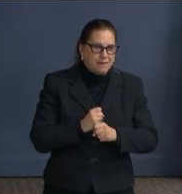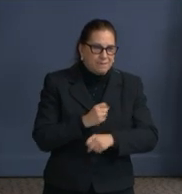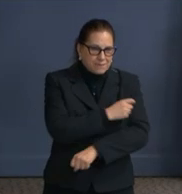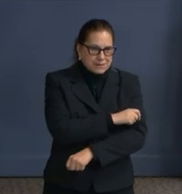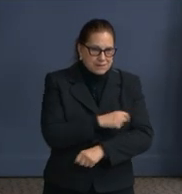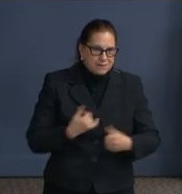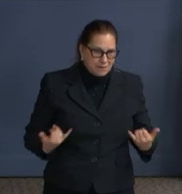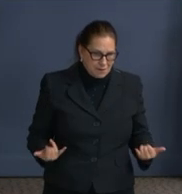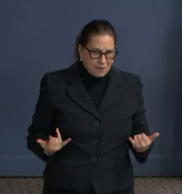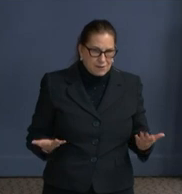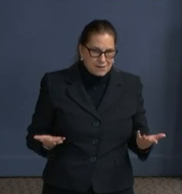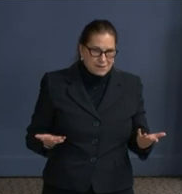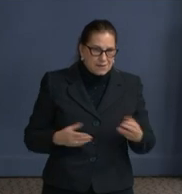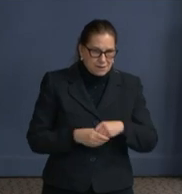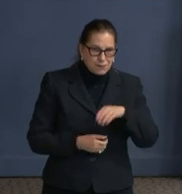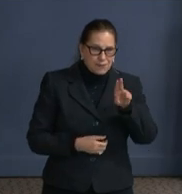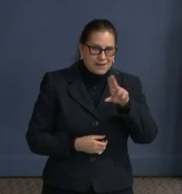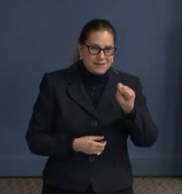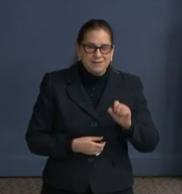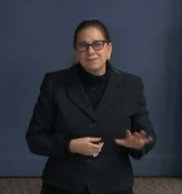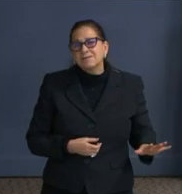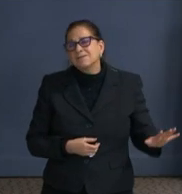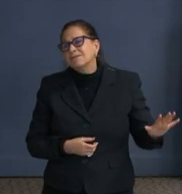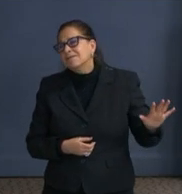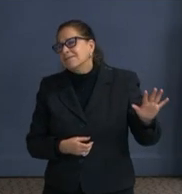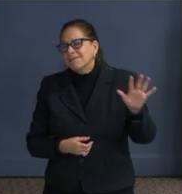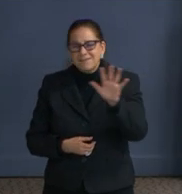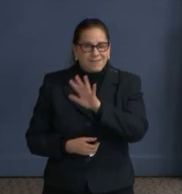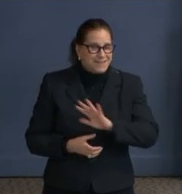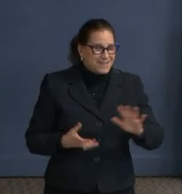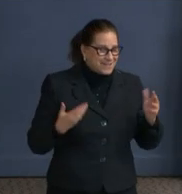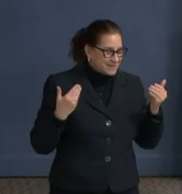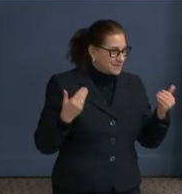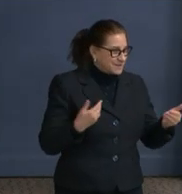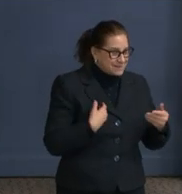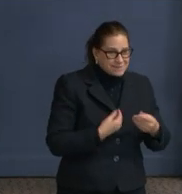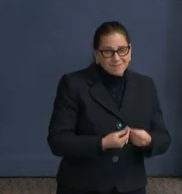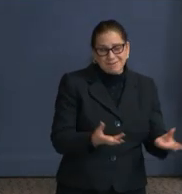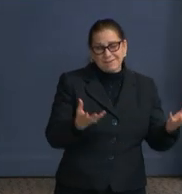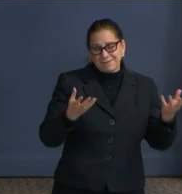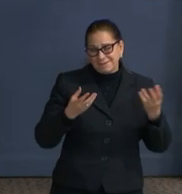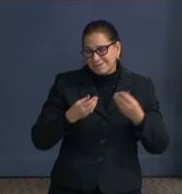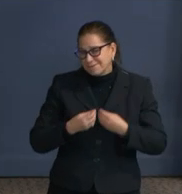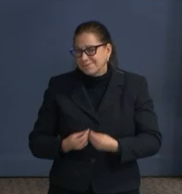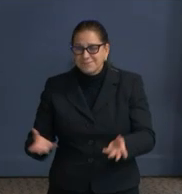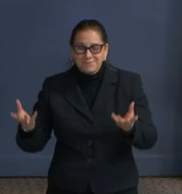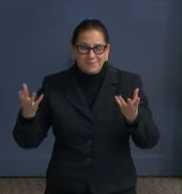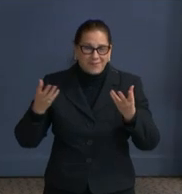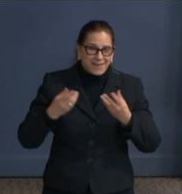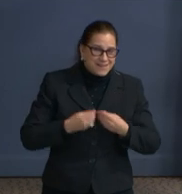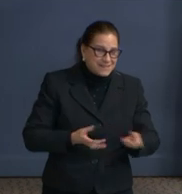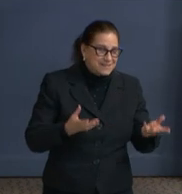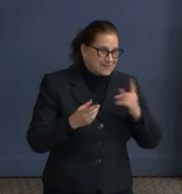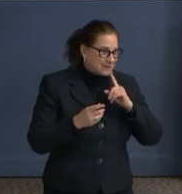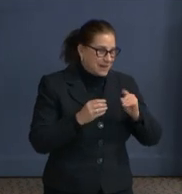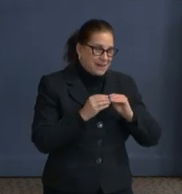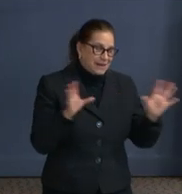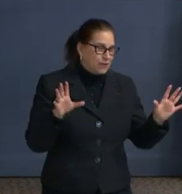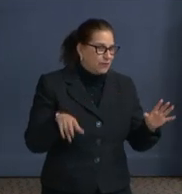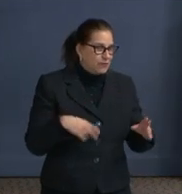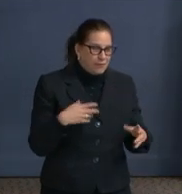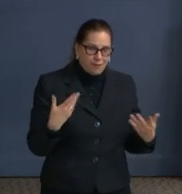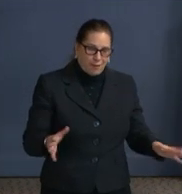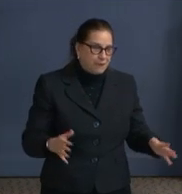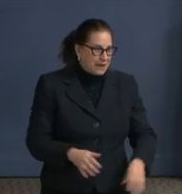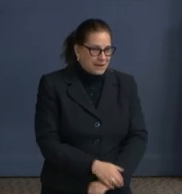doses in arms of people to be able to move forward as a community and as a society. Our message is very clear on this. Can I just pick